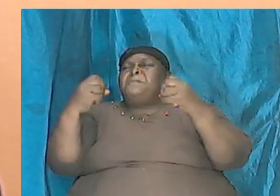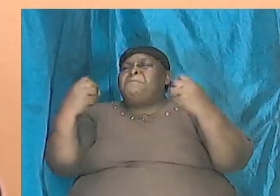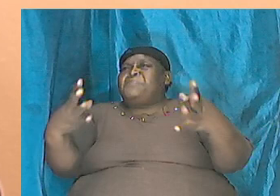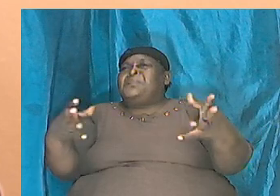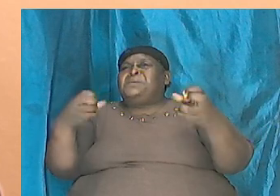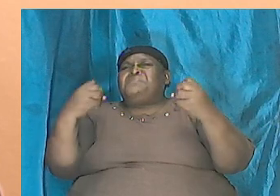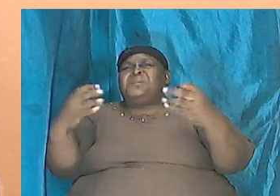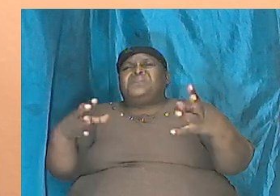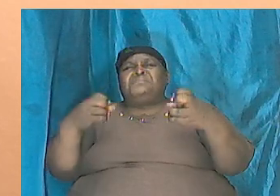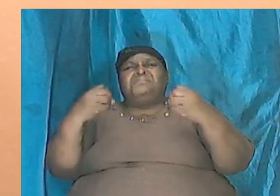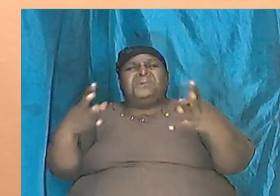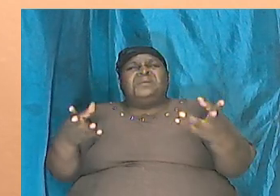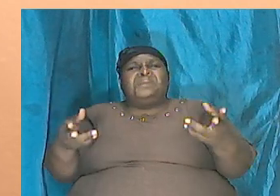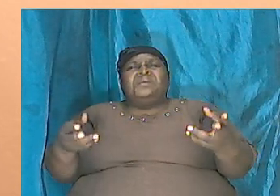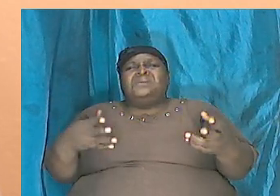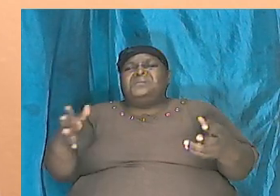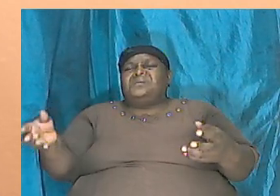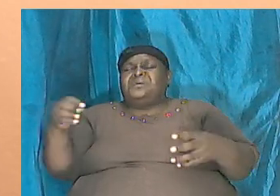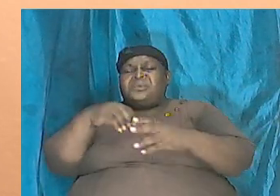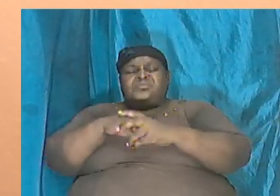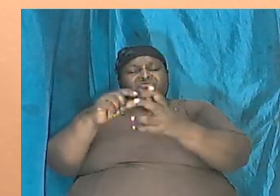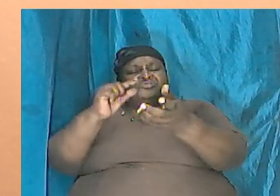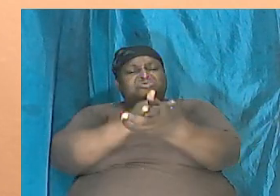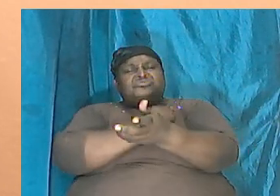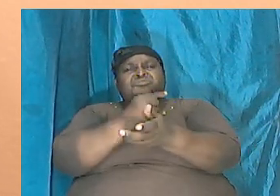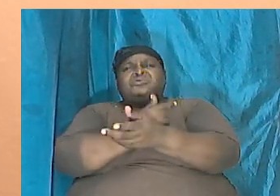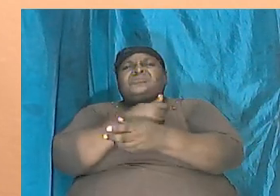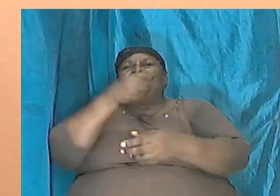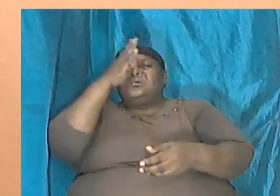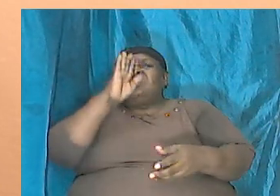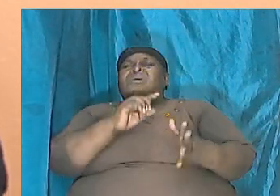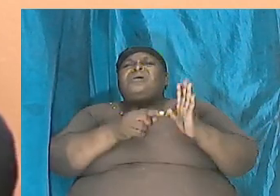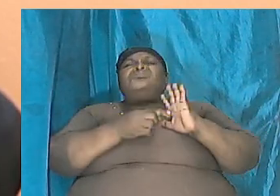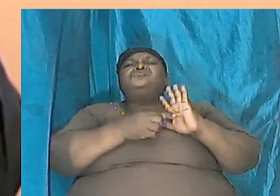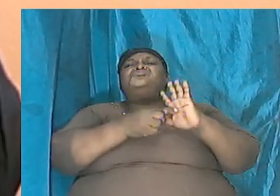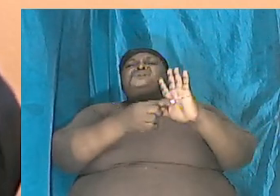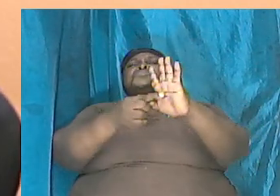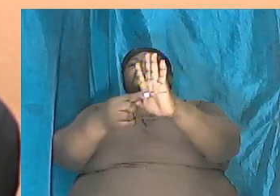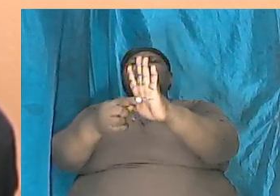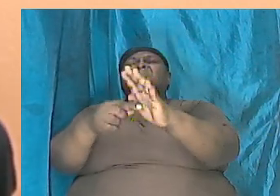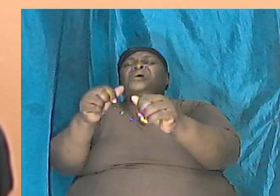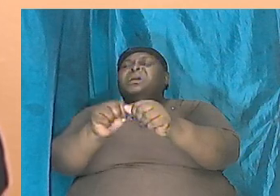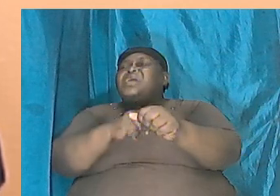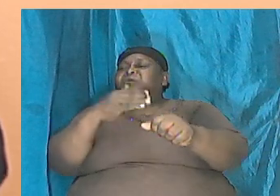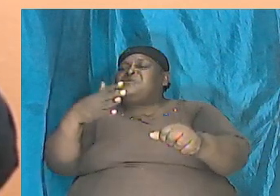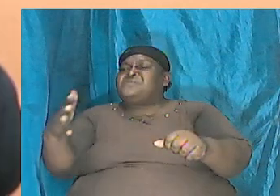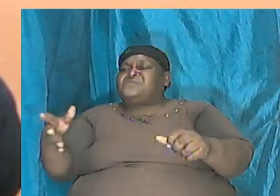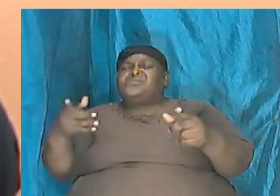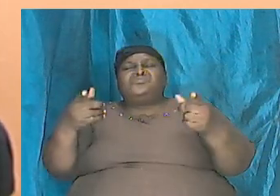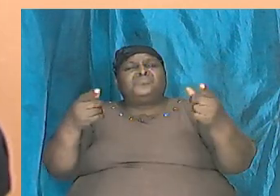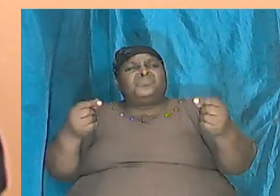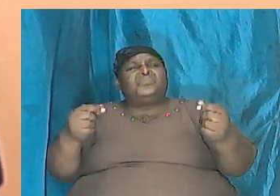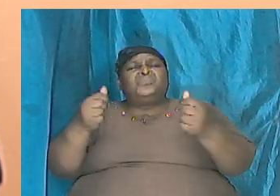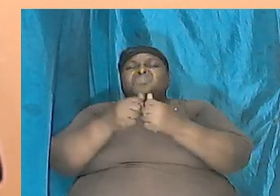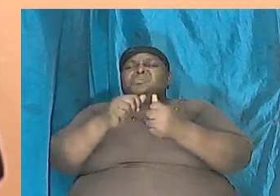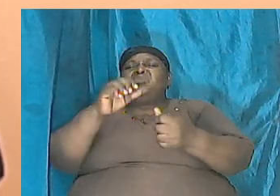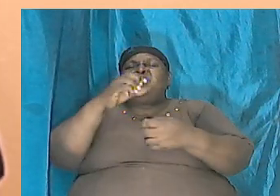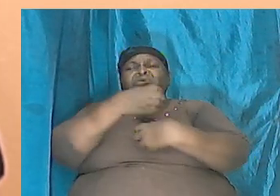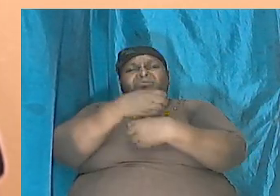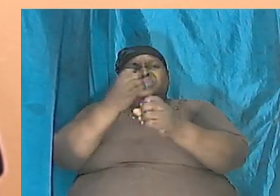instances in Genesis God shows that everything that he's doing with the creation